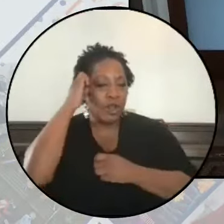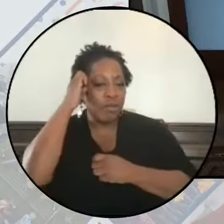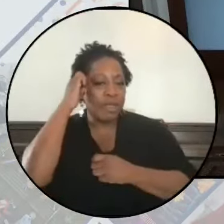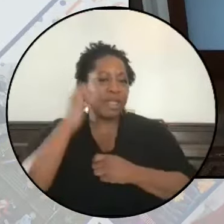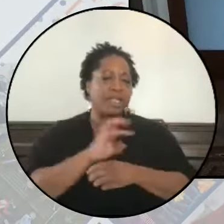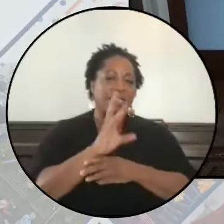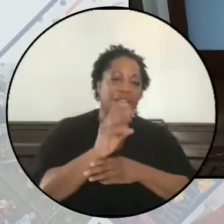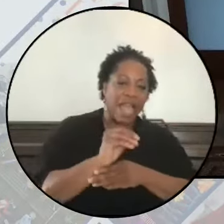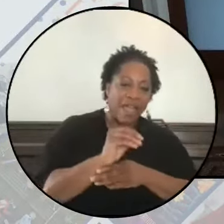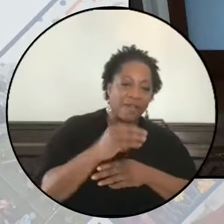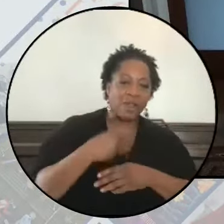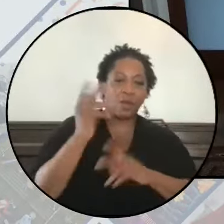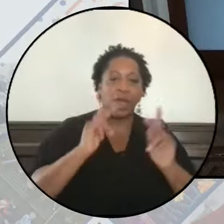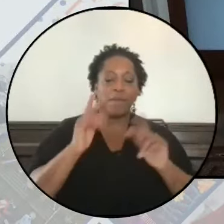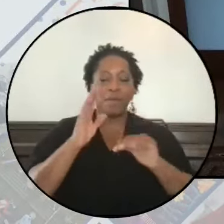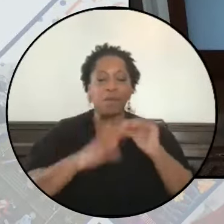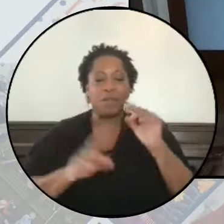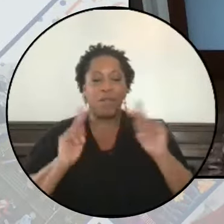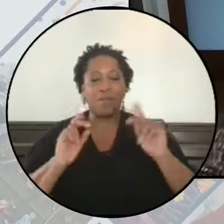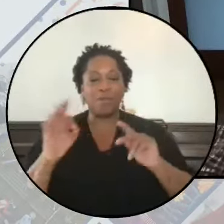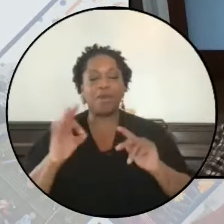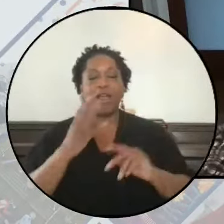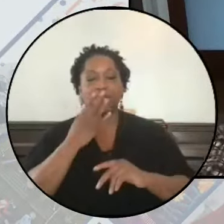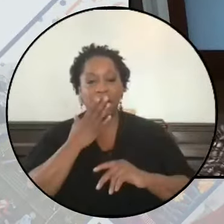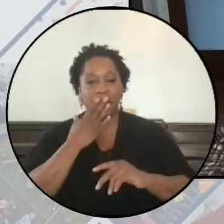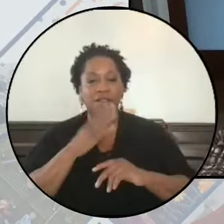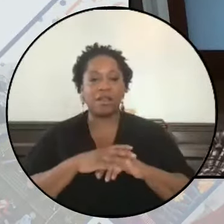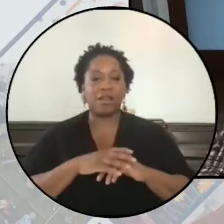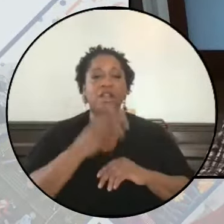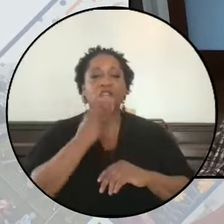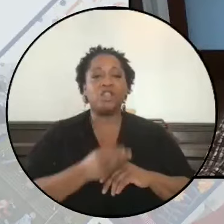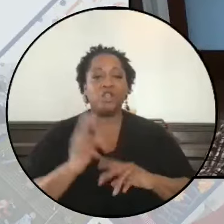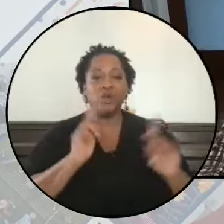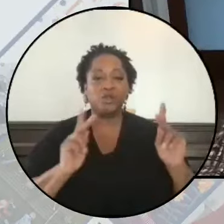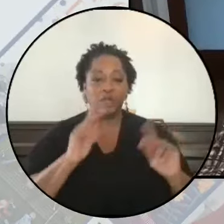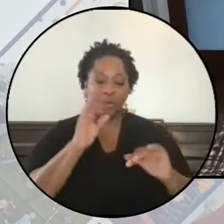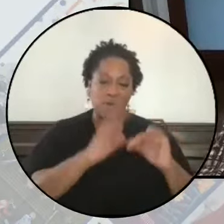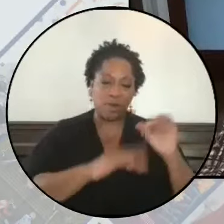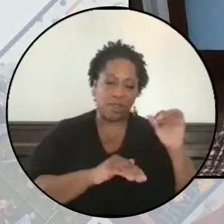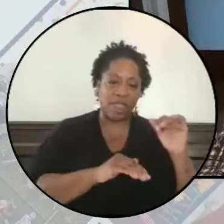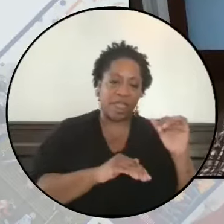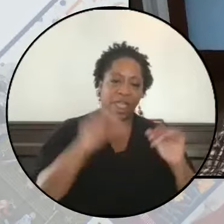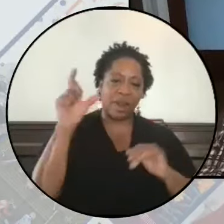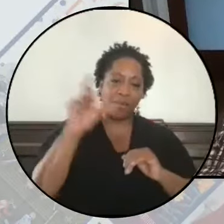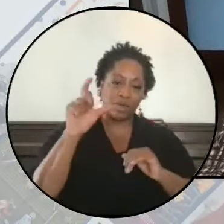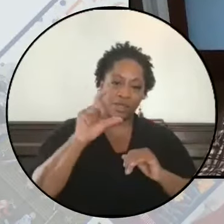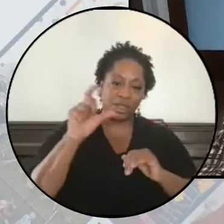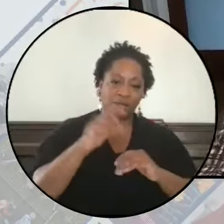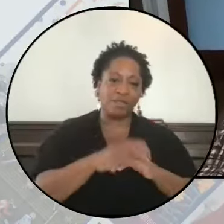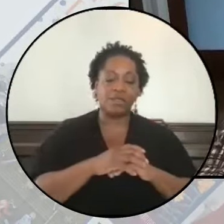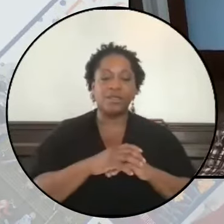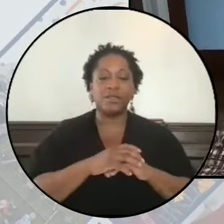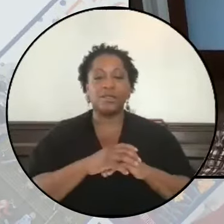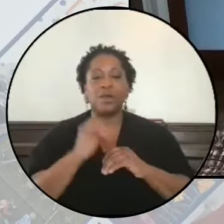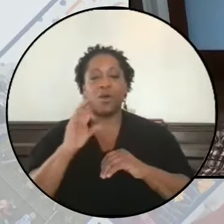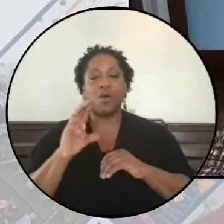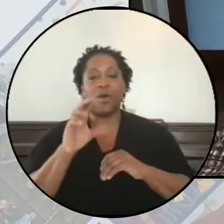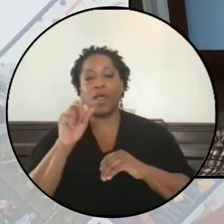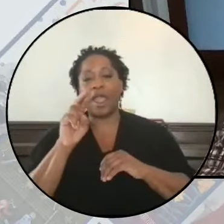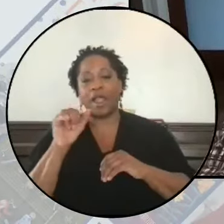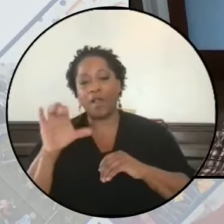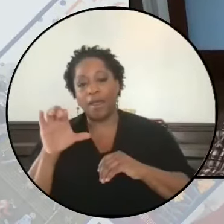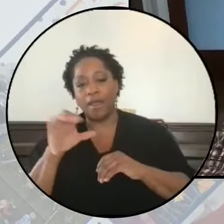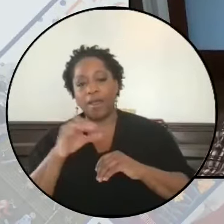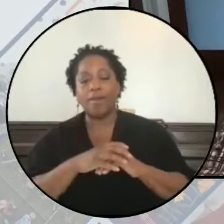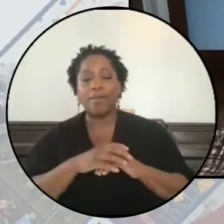Africans, white people rather than people of color, Jewish people rather than Muslims or Arabs.